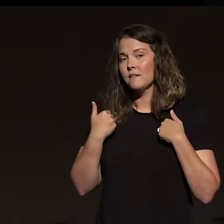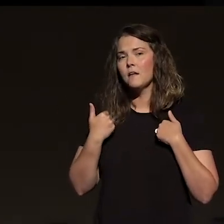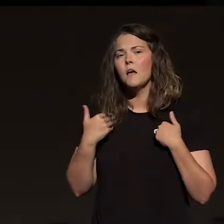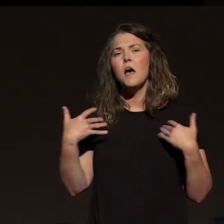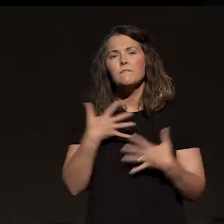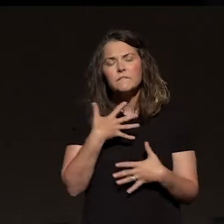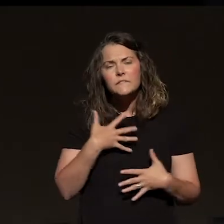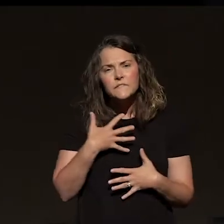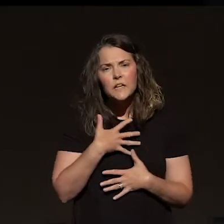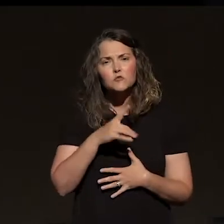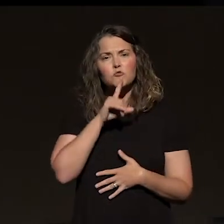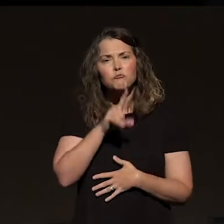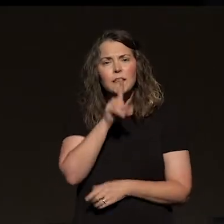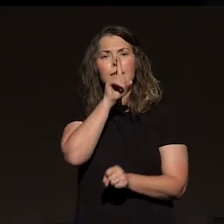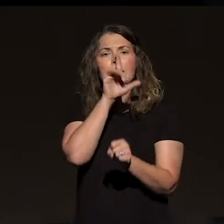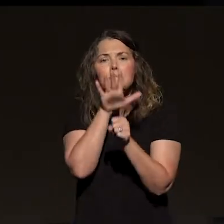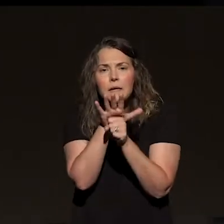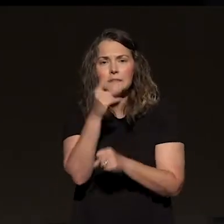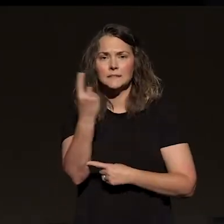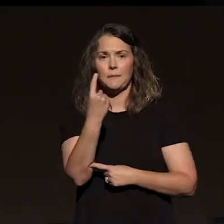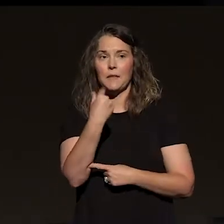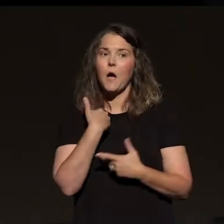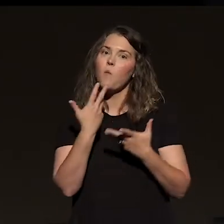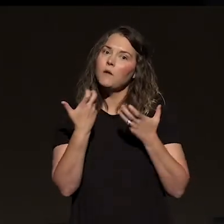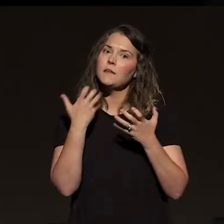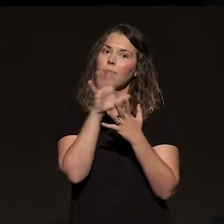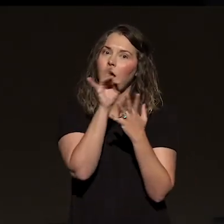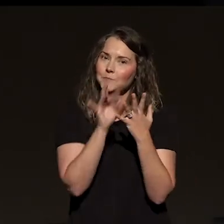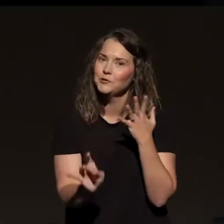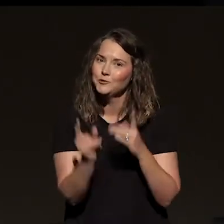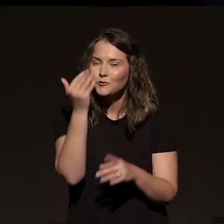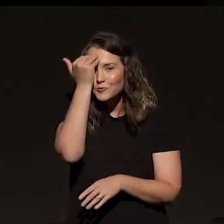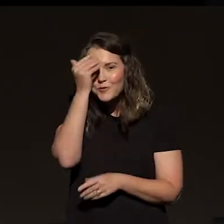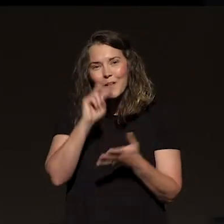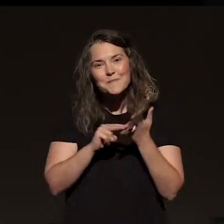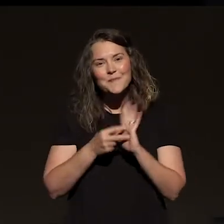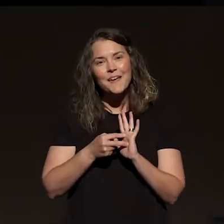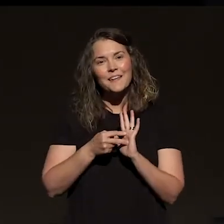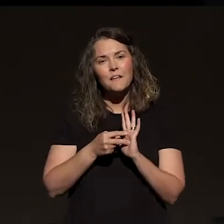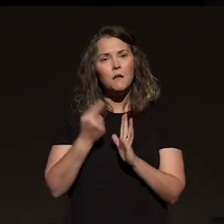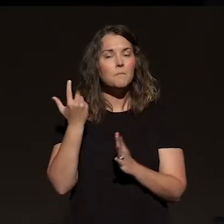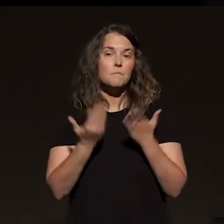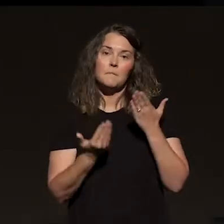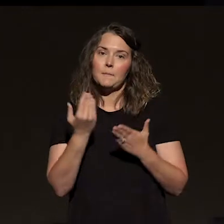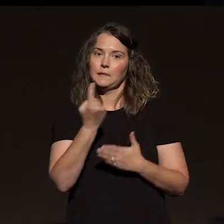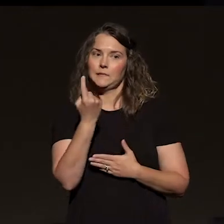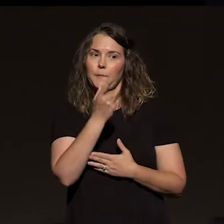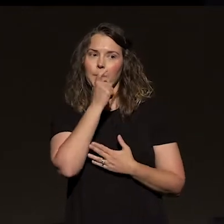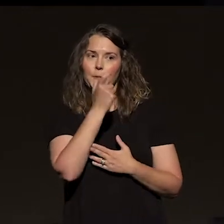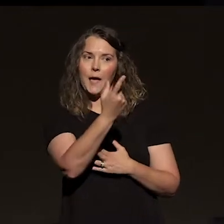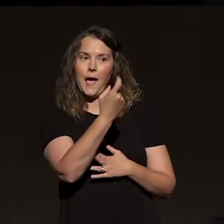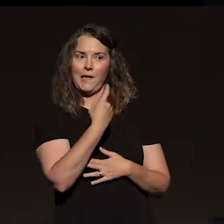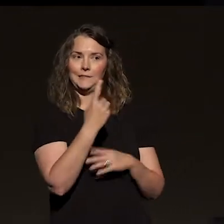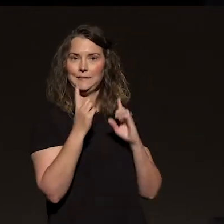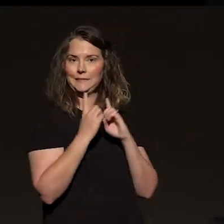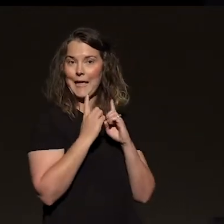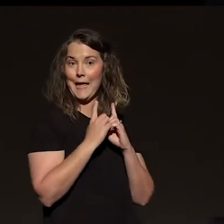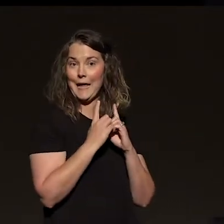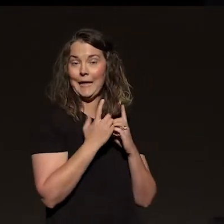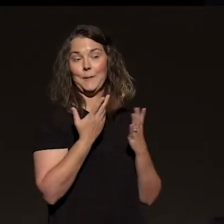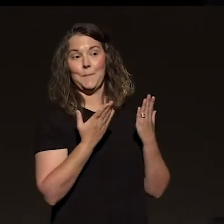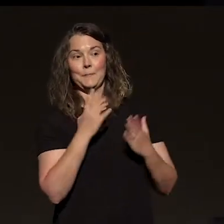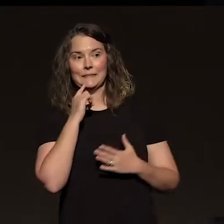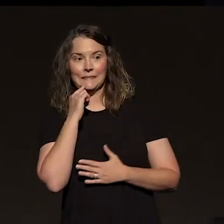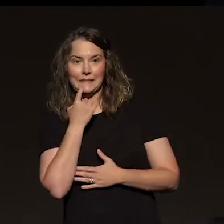a fear to really commit to anything. I want to keep my options open. Y'all know what I'm talking about. Whether it's somebody who's asking you on a date or you're